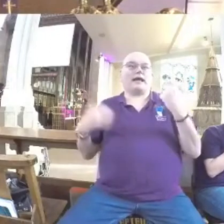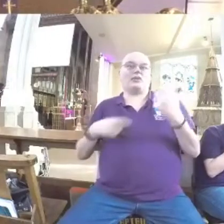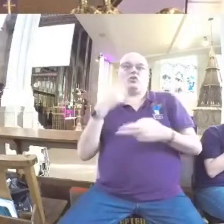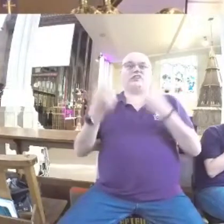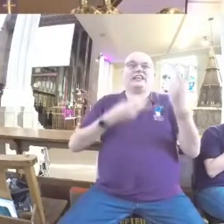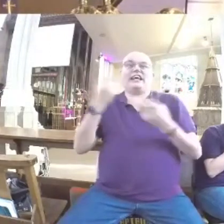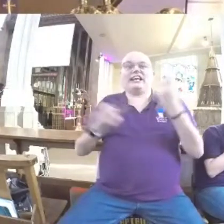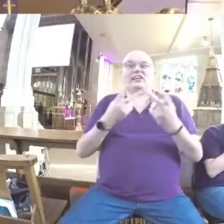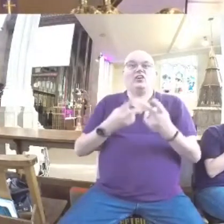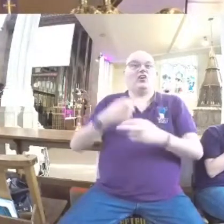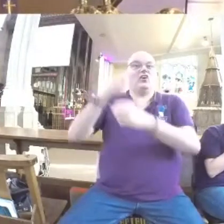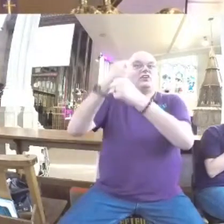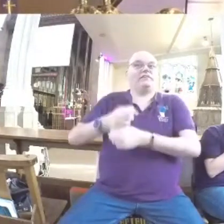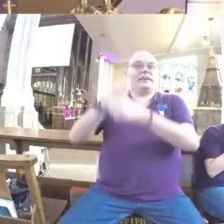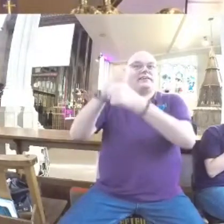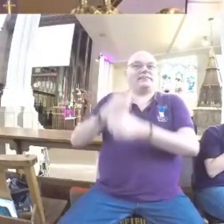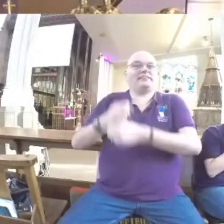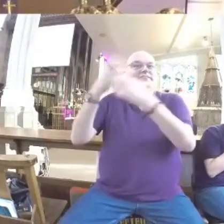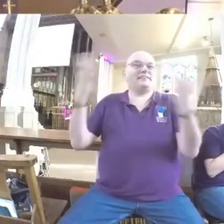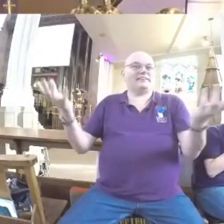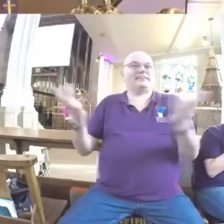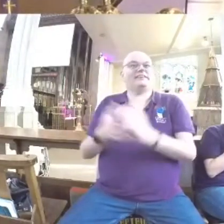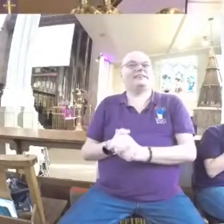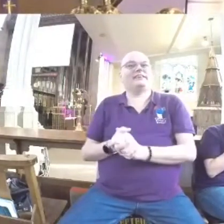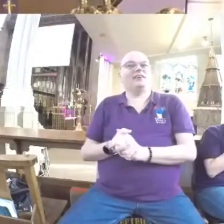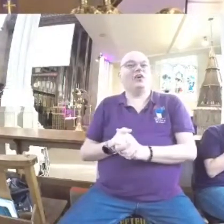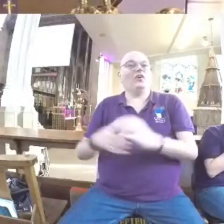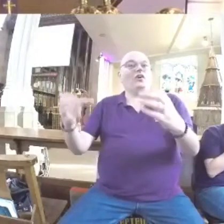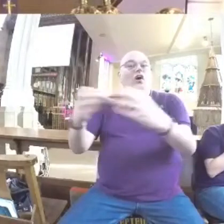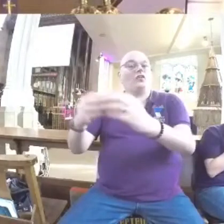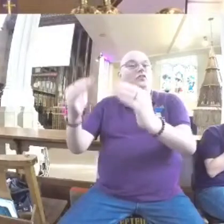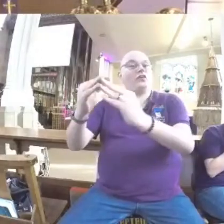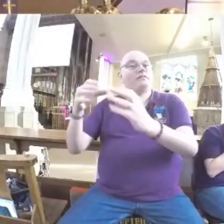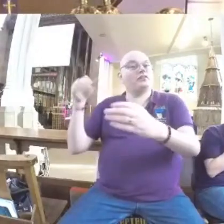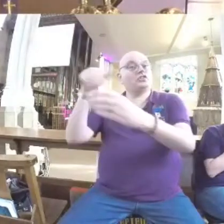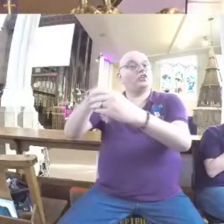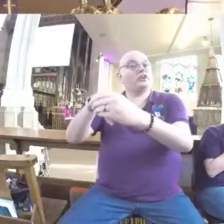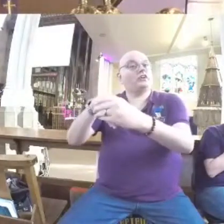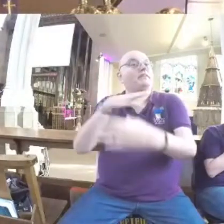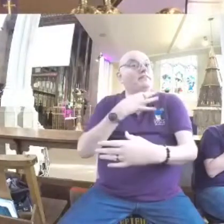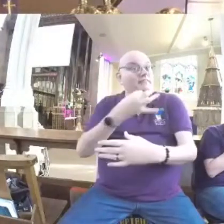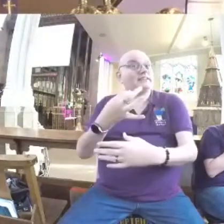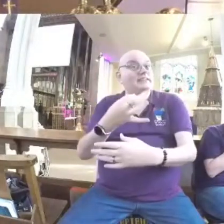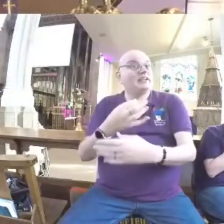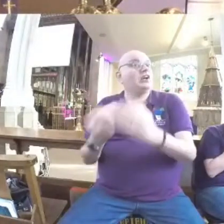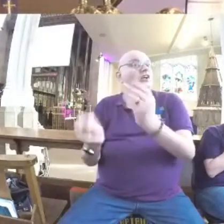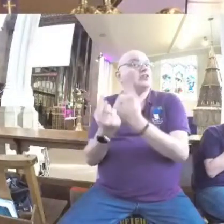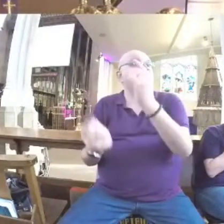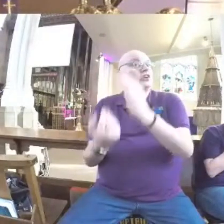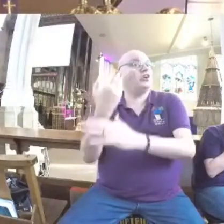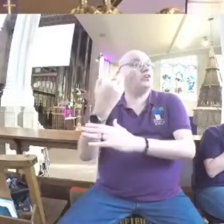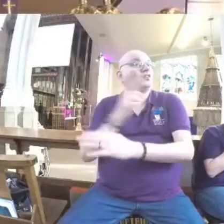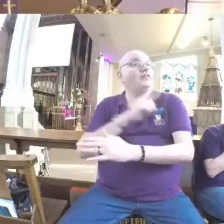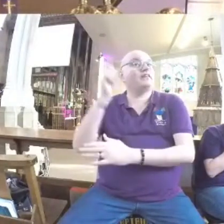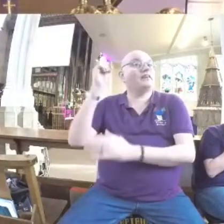Andrew's choir. Ring the bells. Welcome people at the door. Join a home group. Take a risk. Try something new for God.